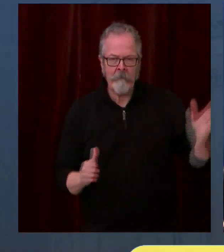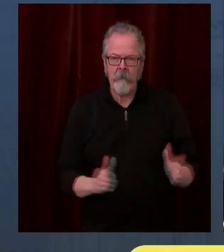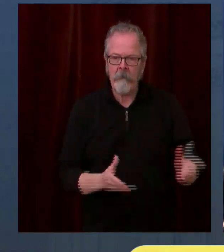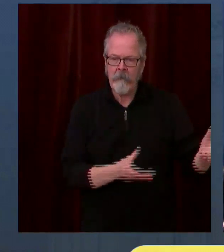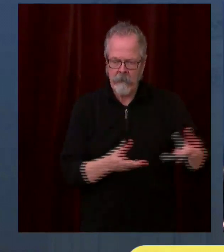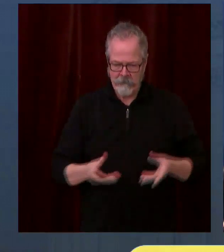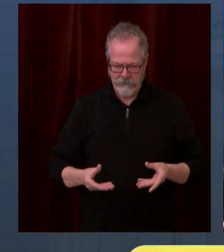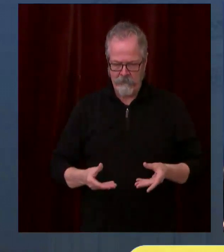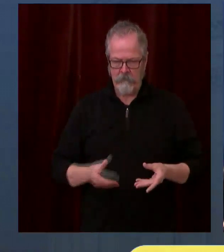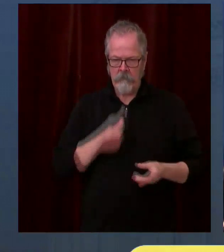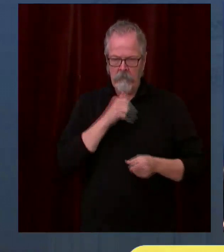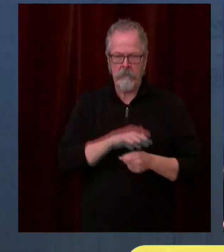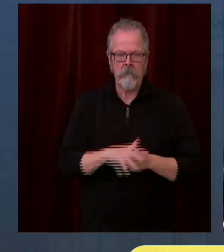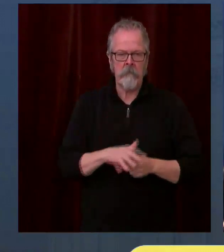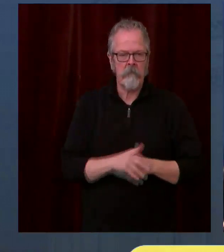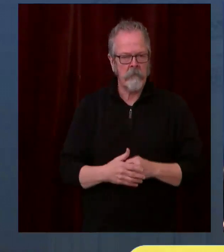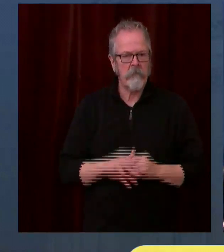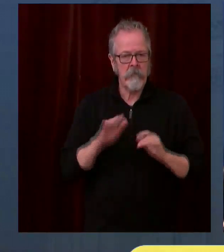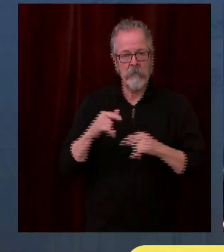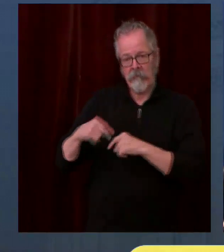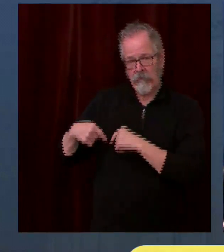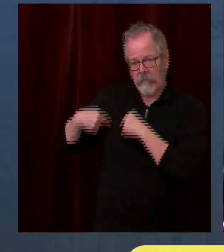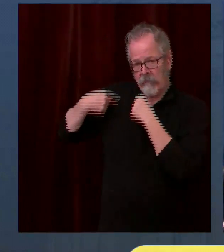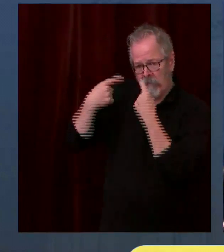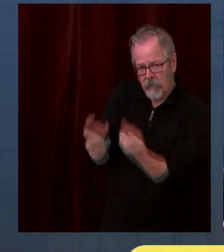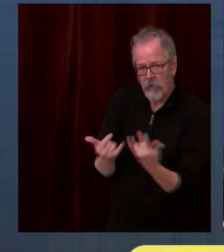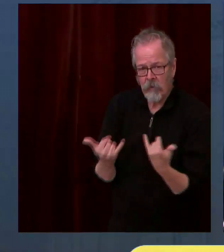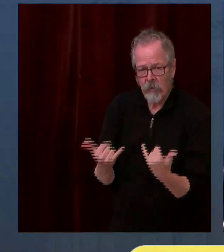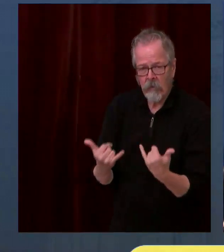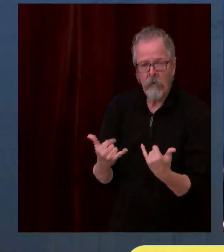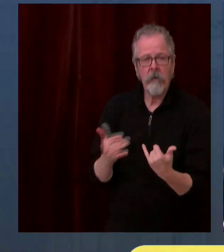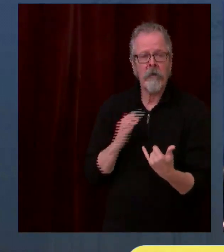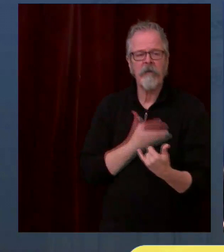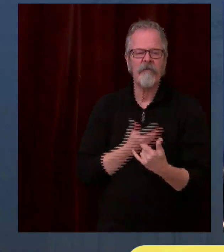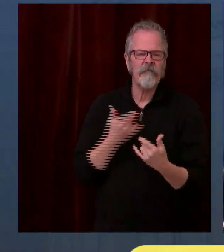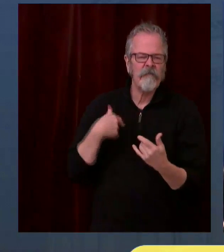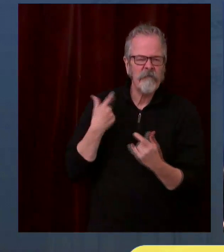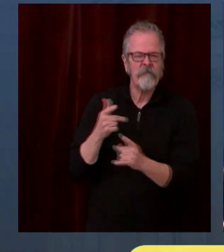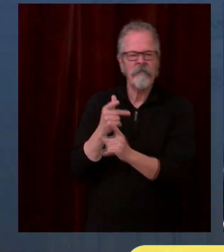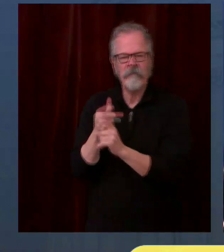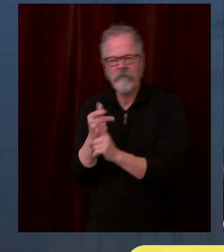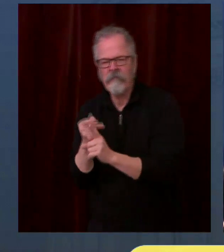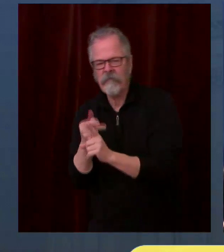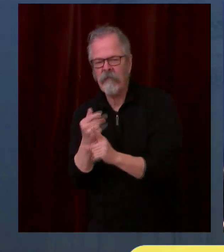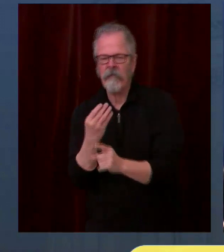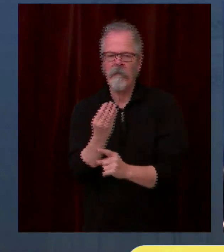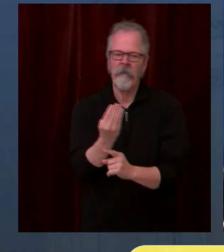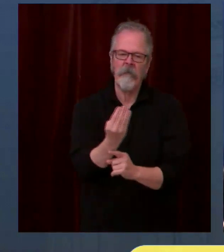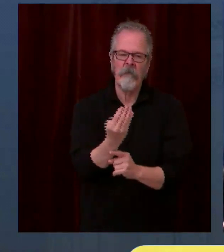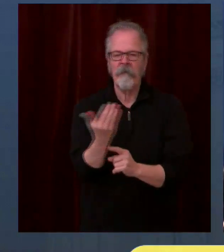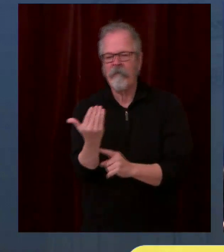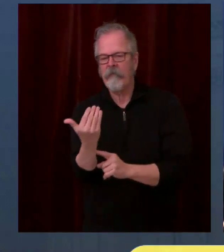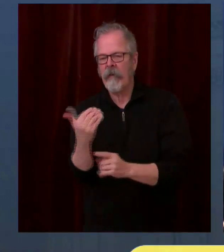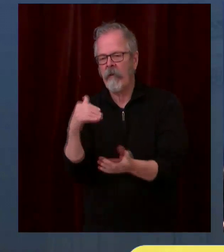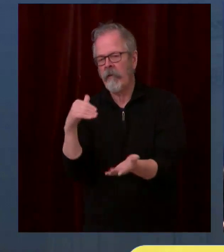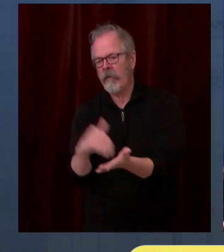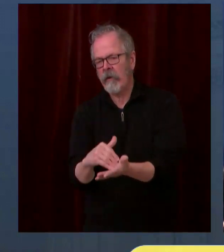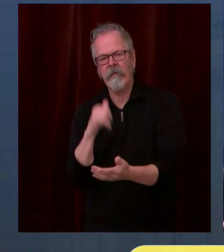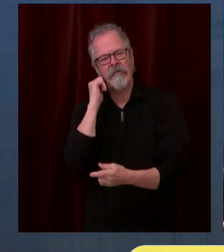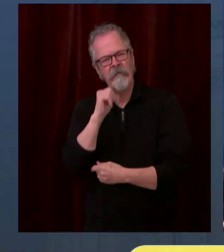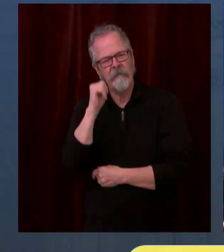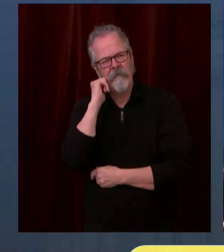exceeds the amount of doses that we're receiving from the federal government. We want to establish an ambitious goal